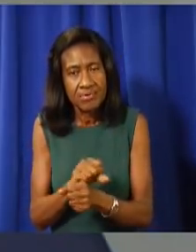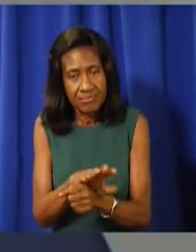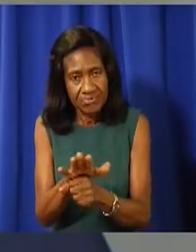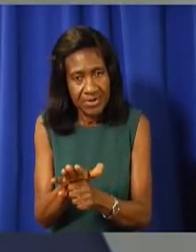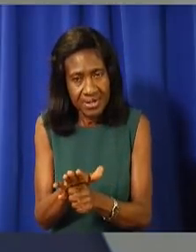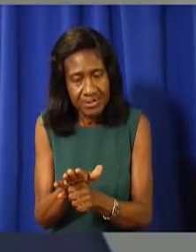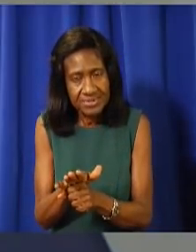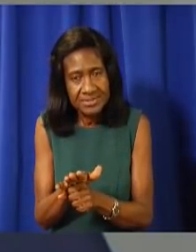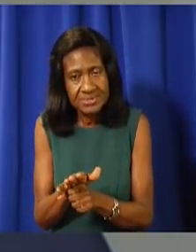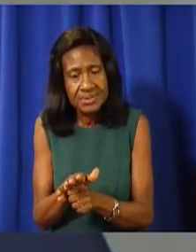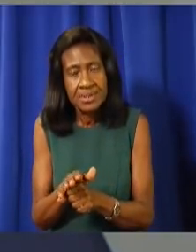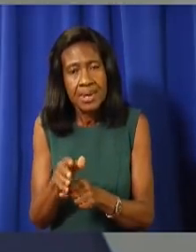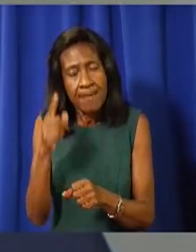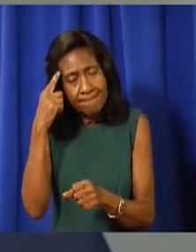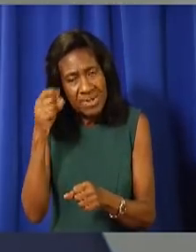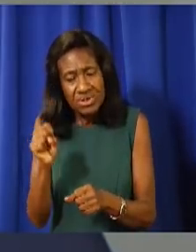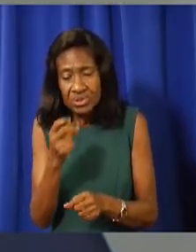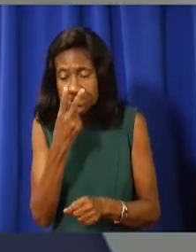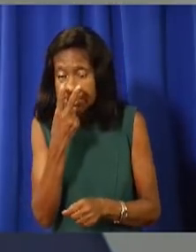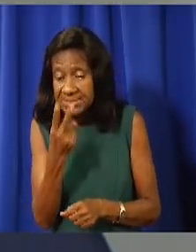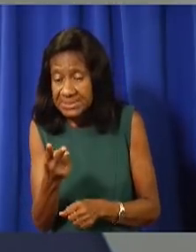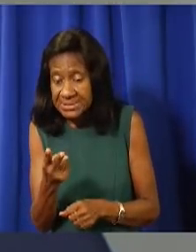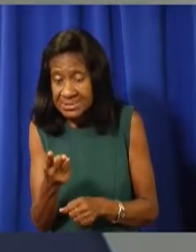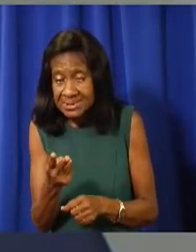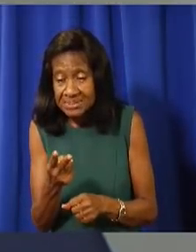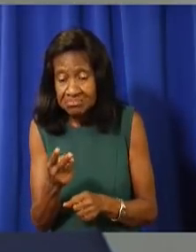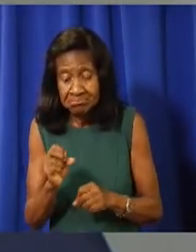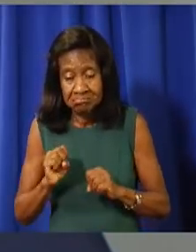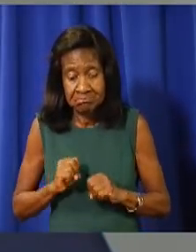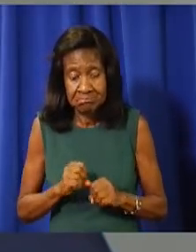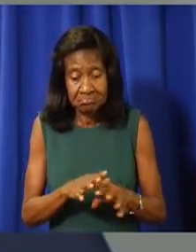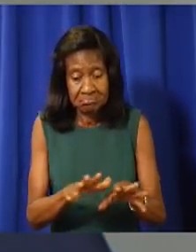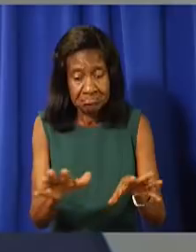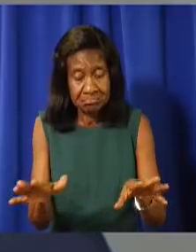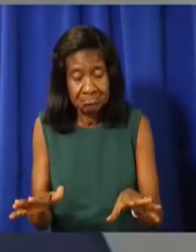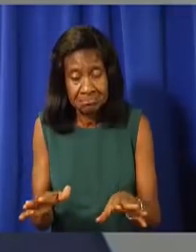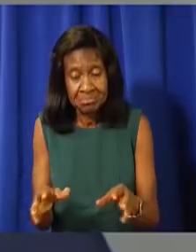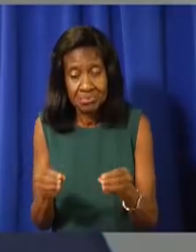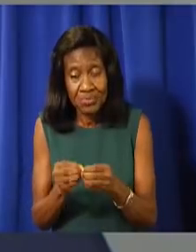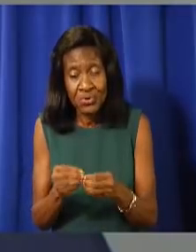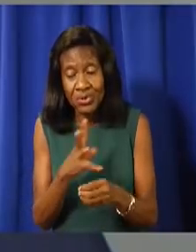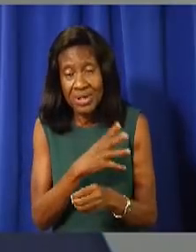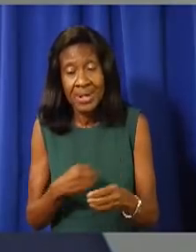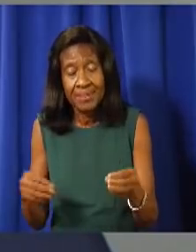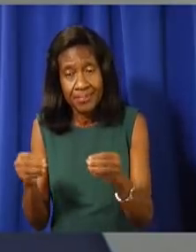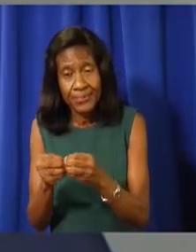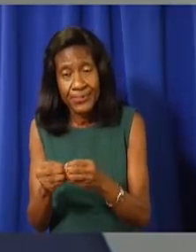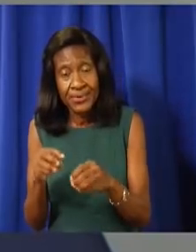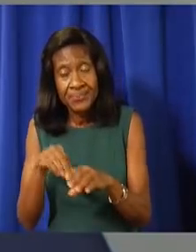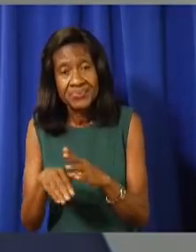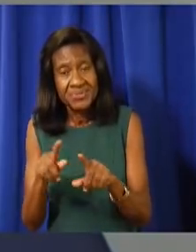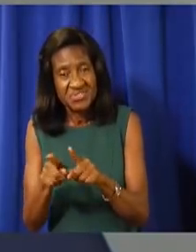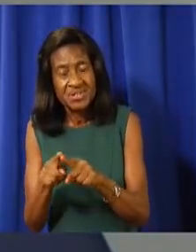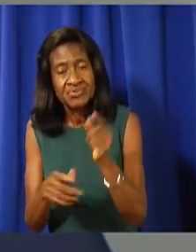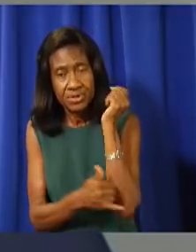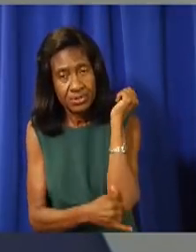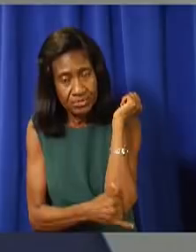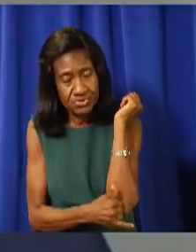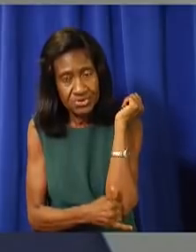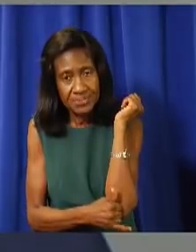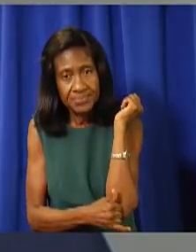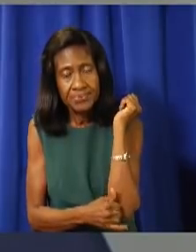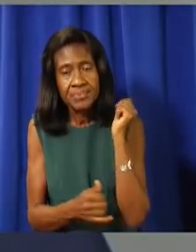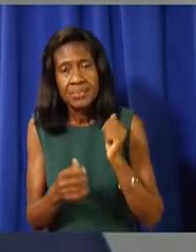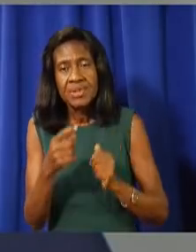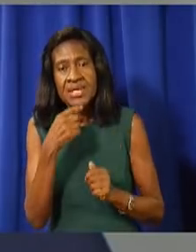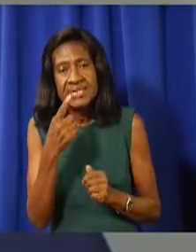are rising all around us. I understand those concerns. And I also believe that as a country, we